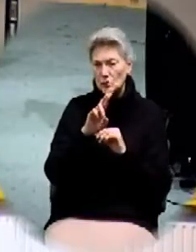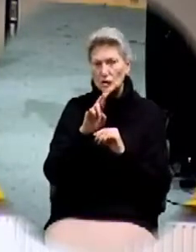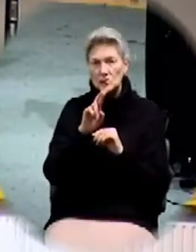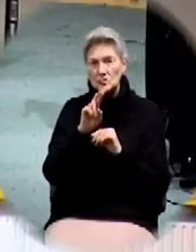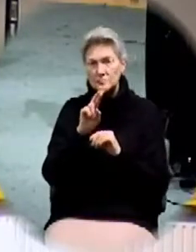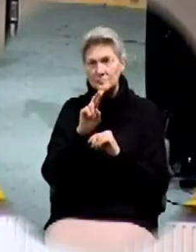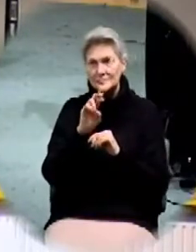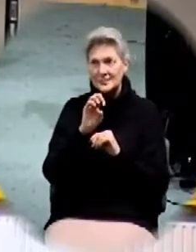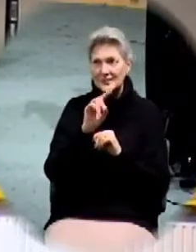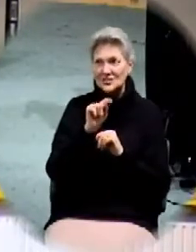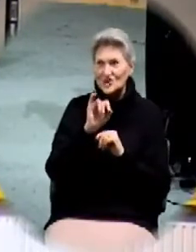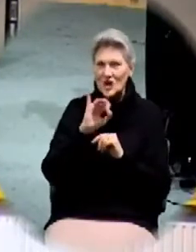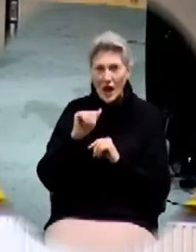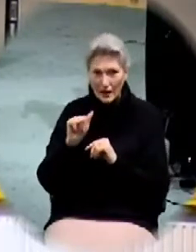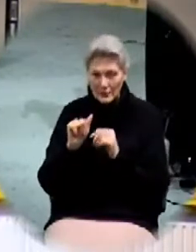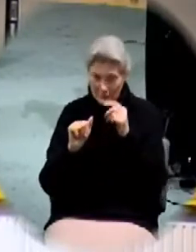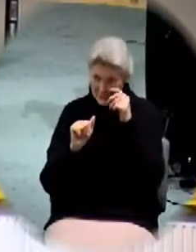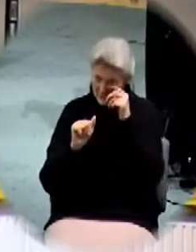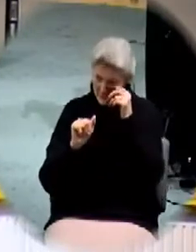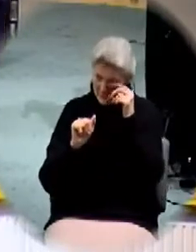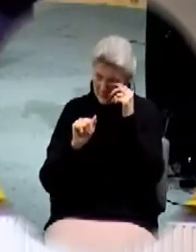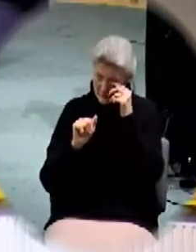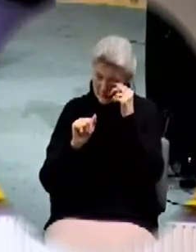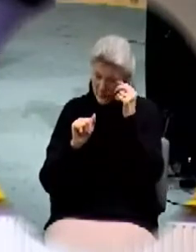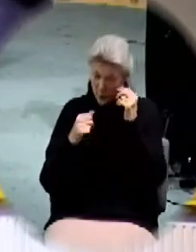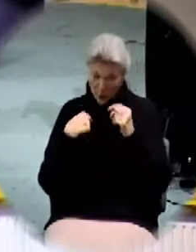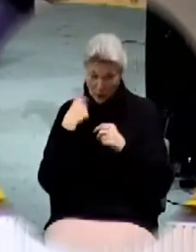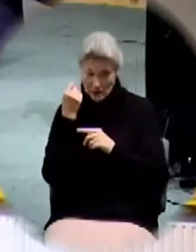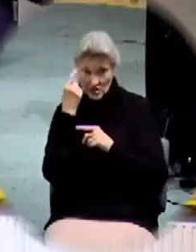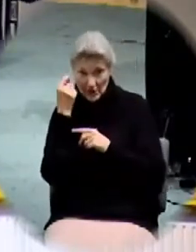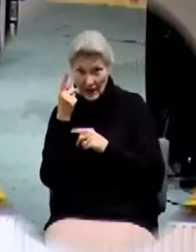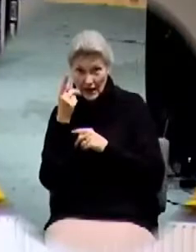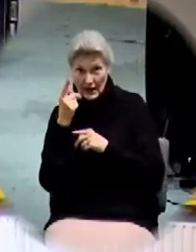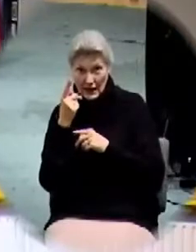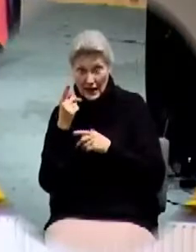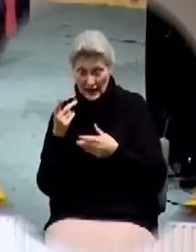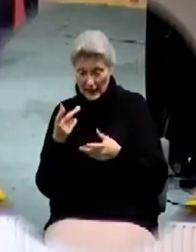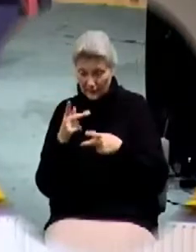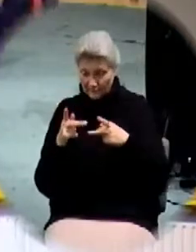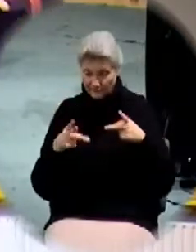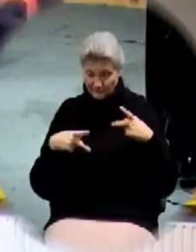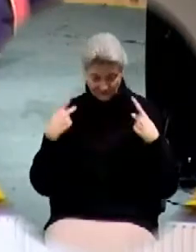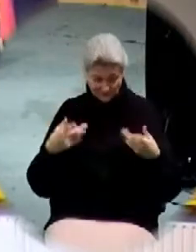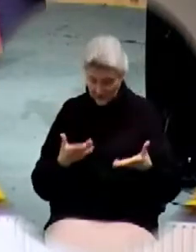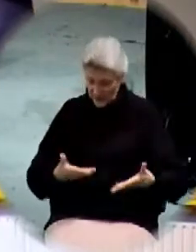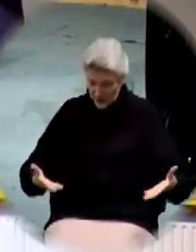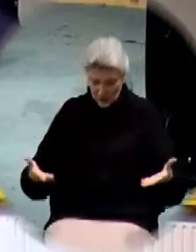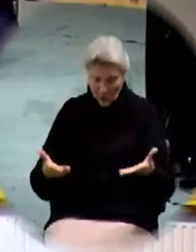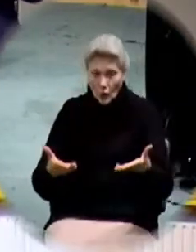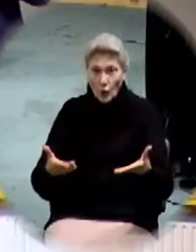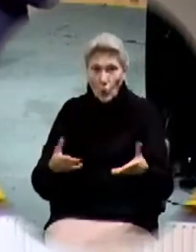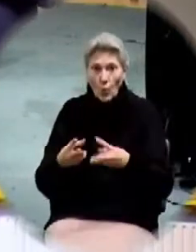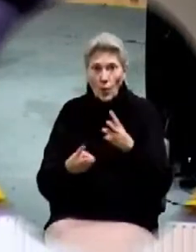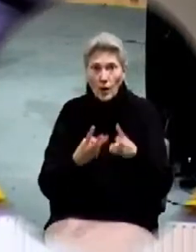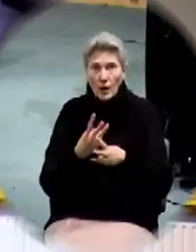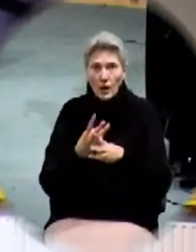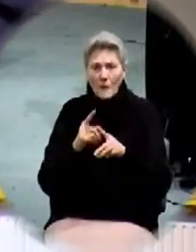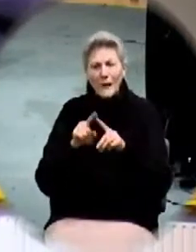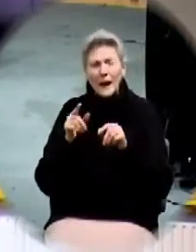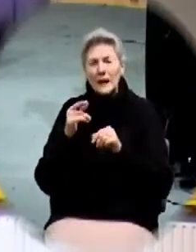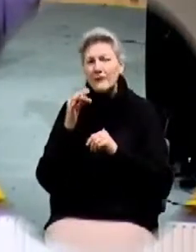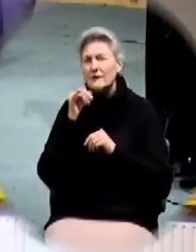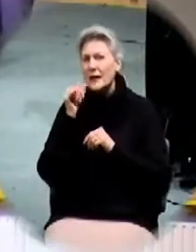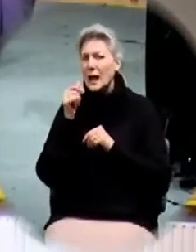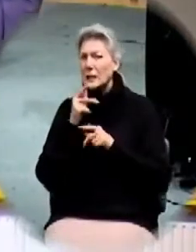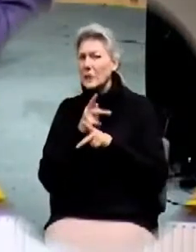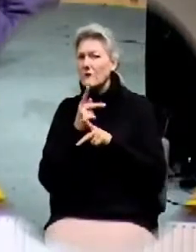Brother Boettcher. We understand it in the physical world. But if we're not careful, we can fall into the